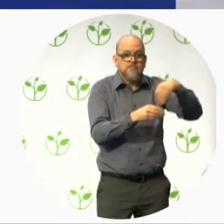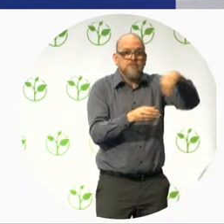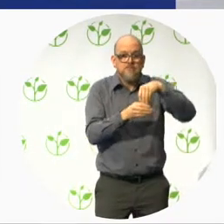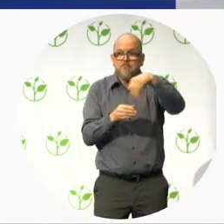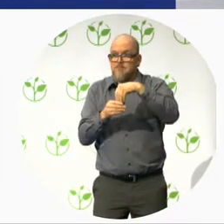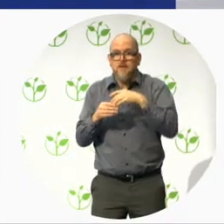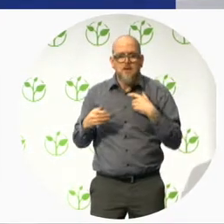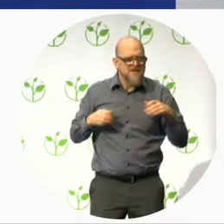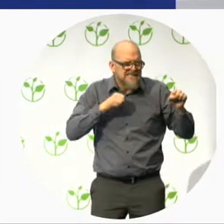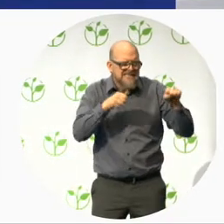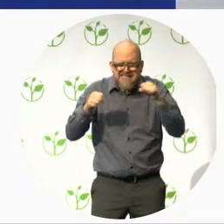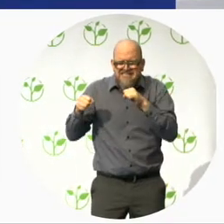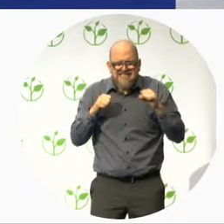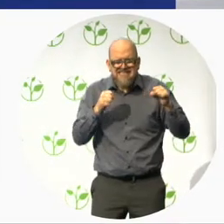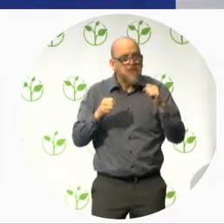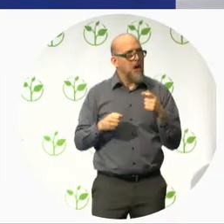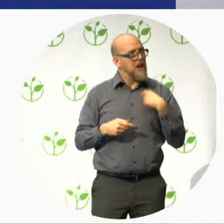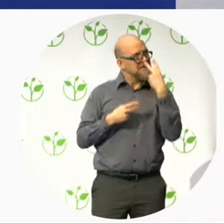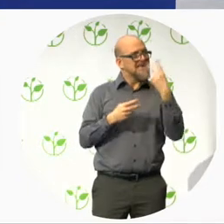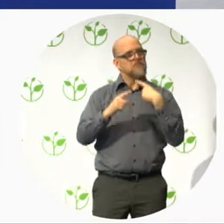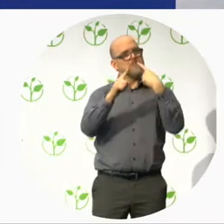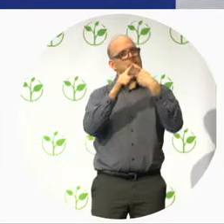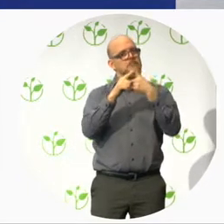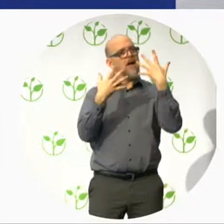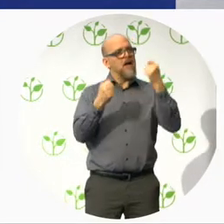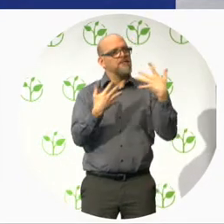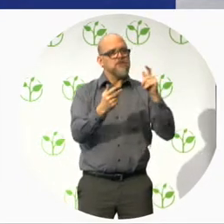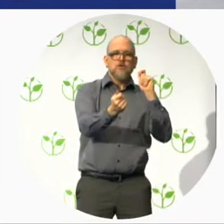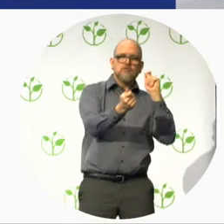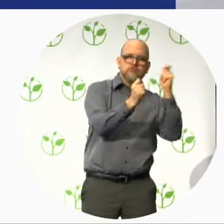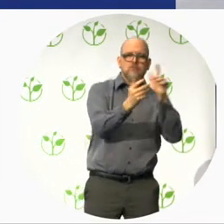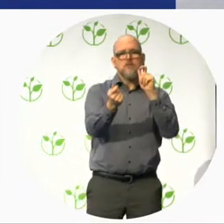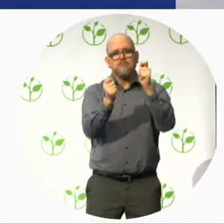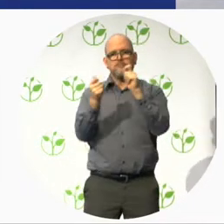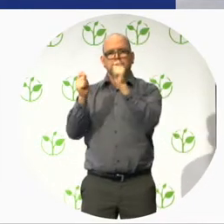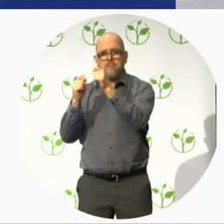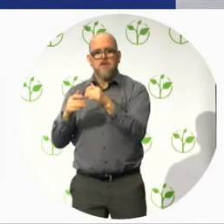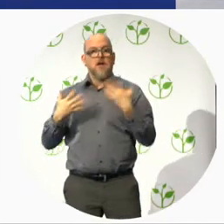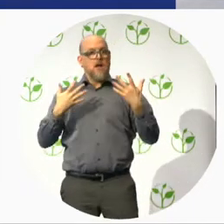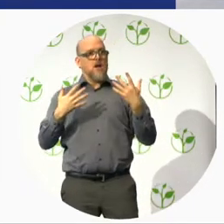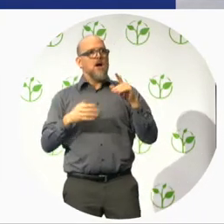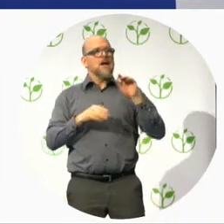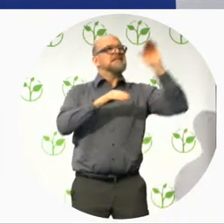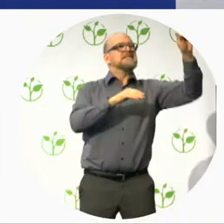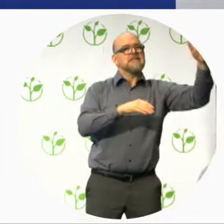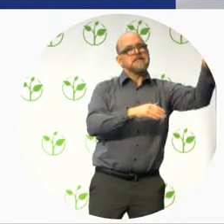our network supporting us, and agencies, and the press.